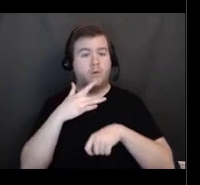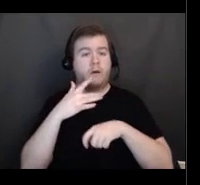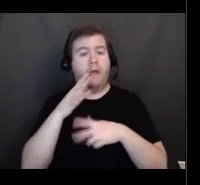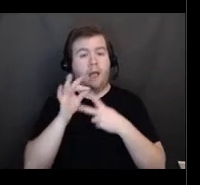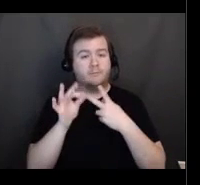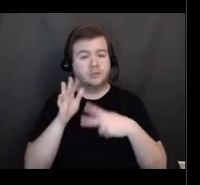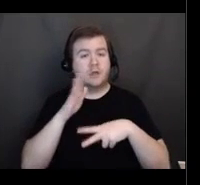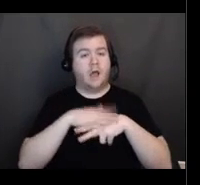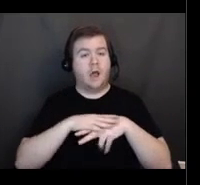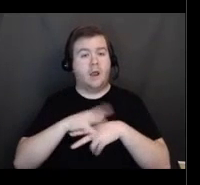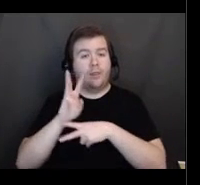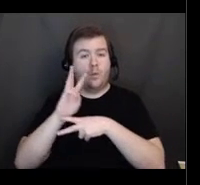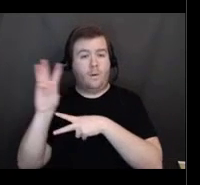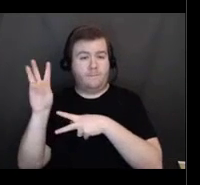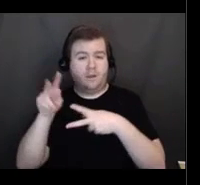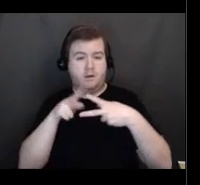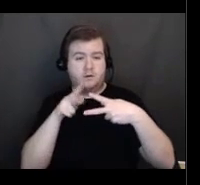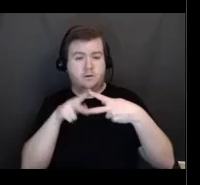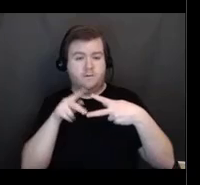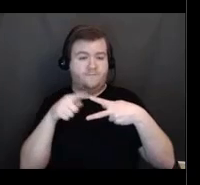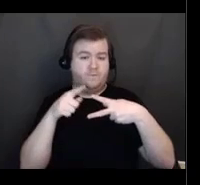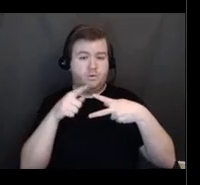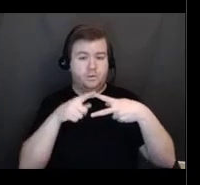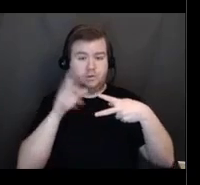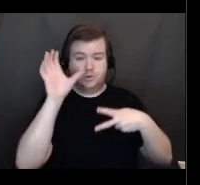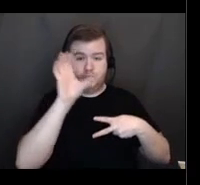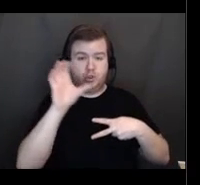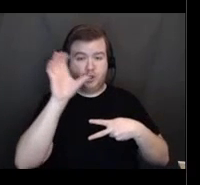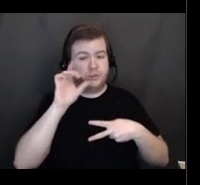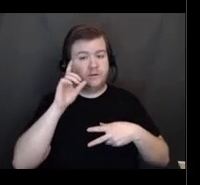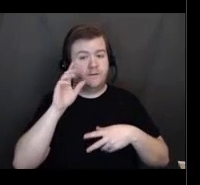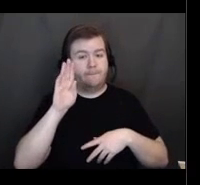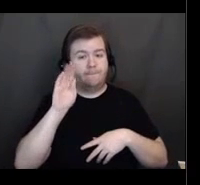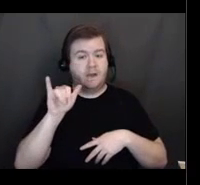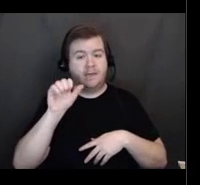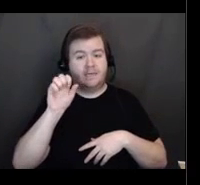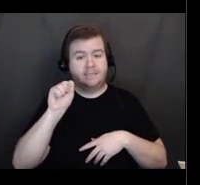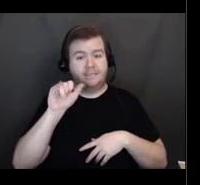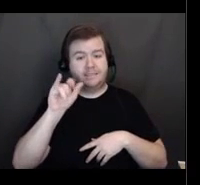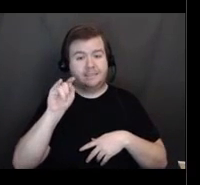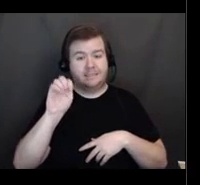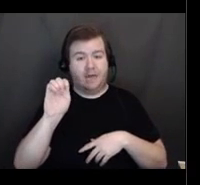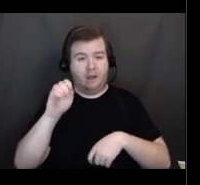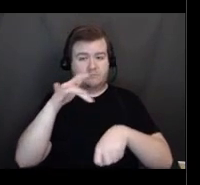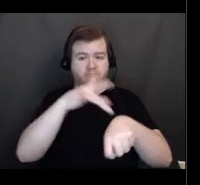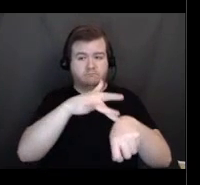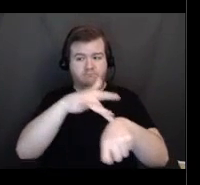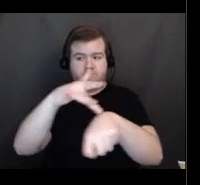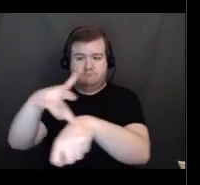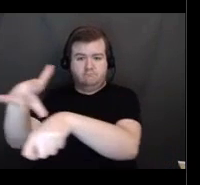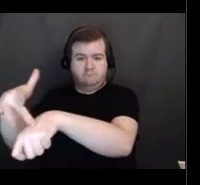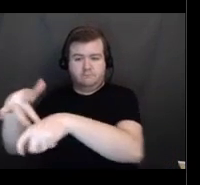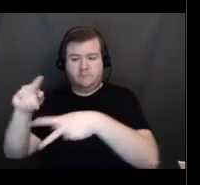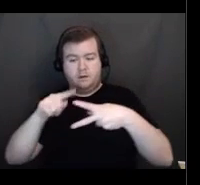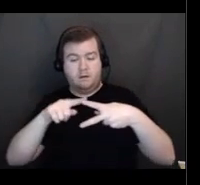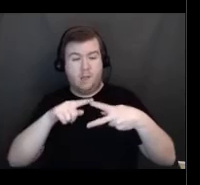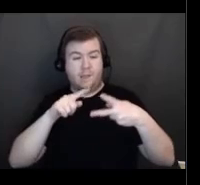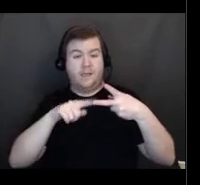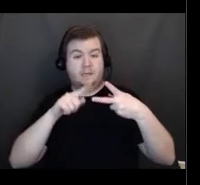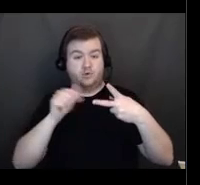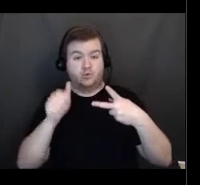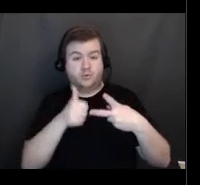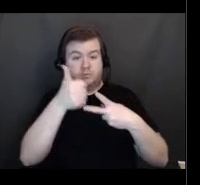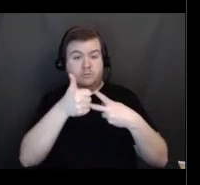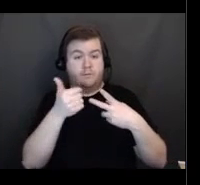Option one is to search for a vaccine site. And option two is to schedule by phone. So